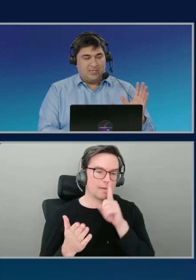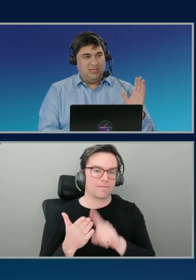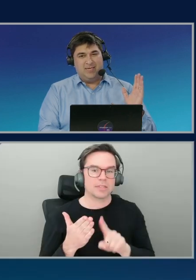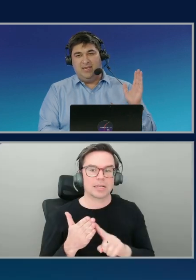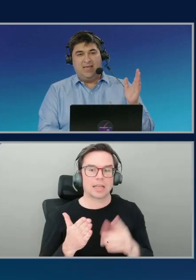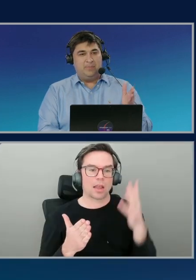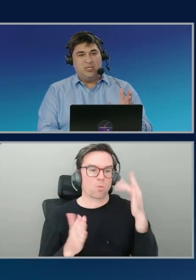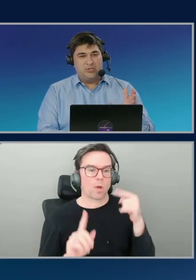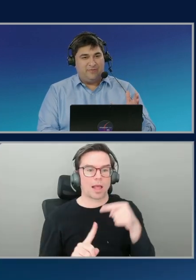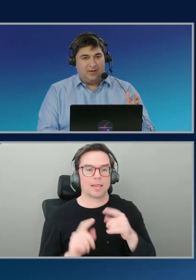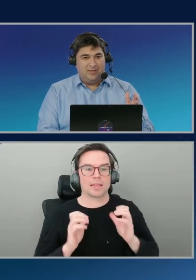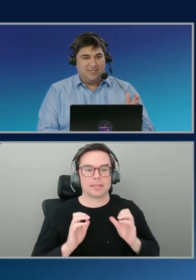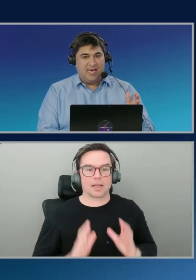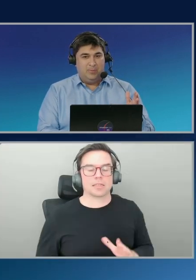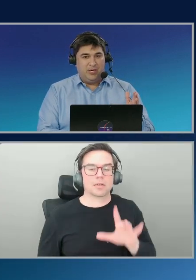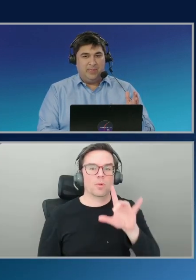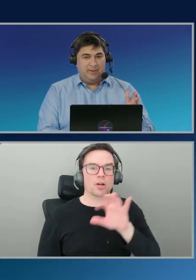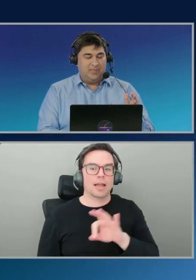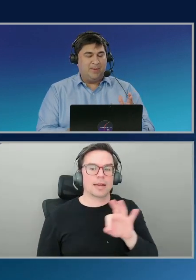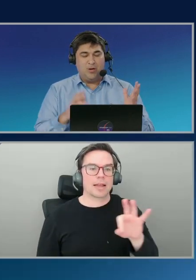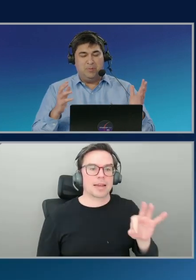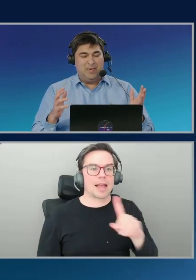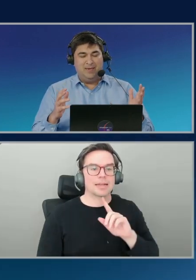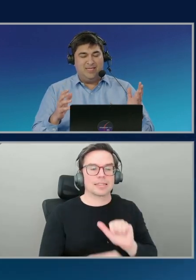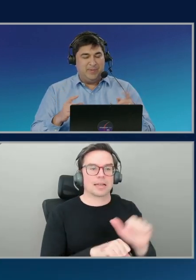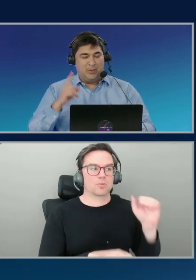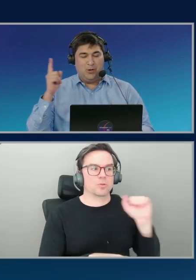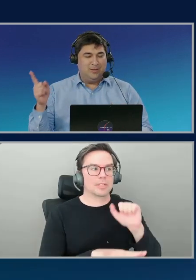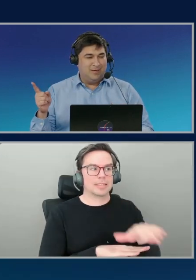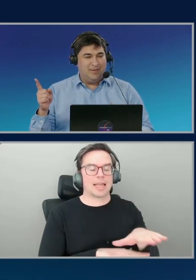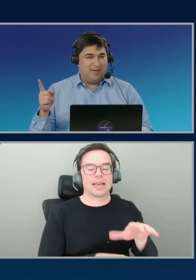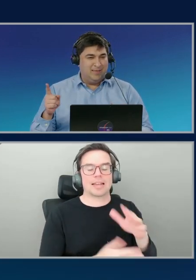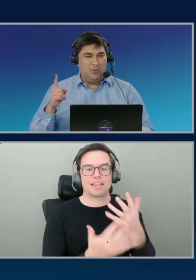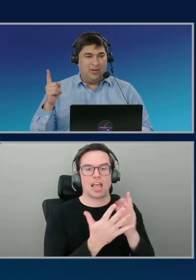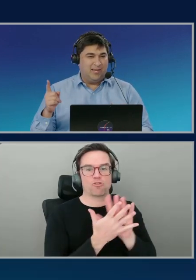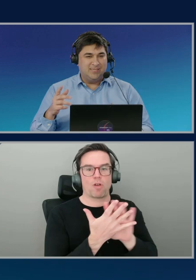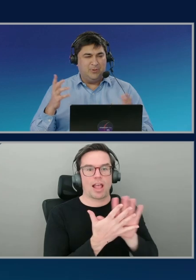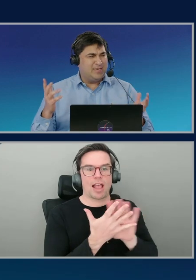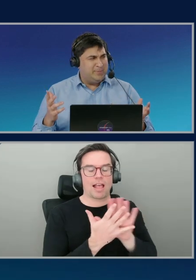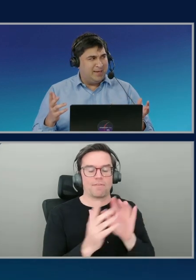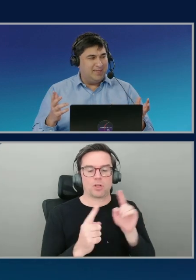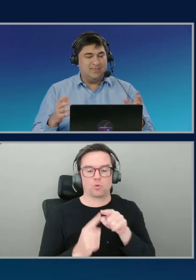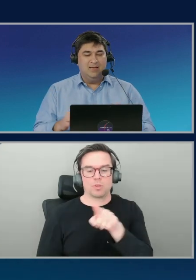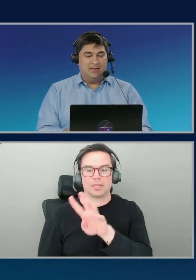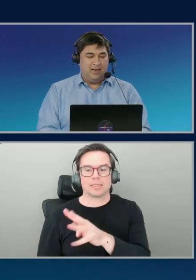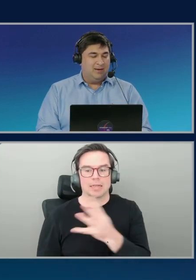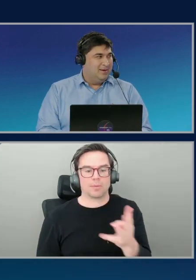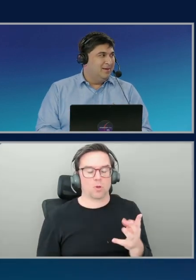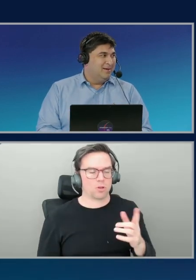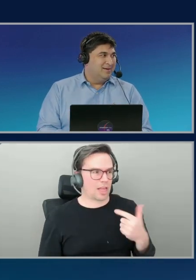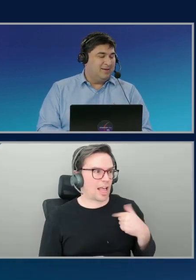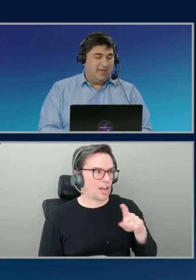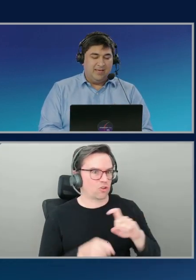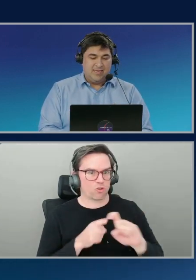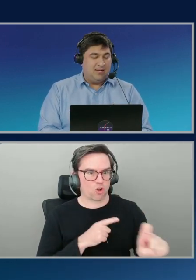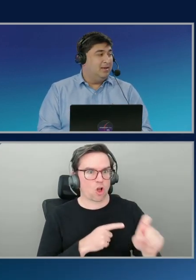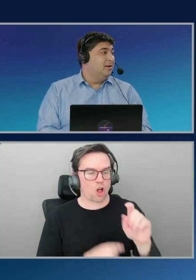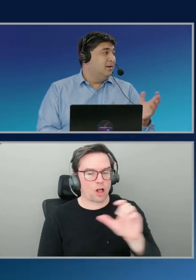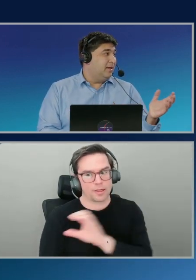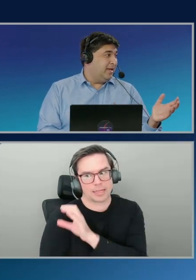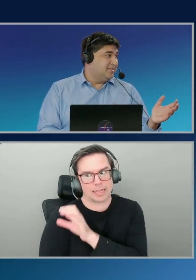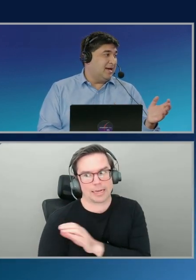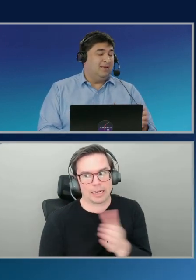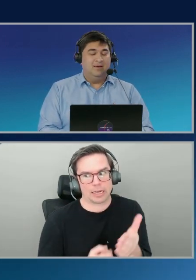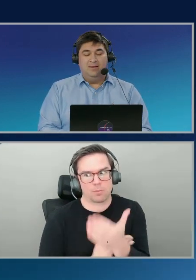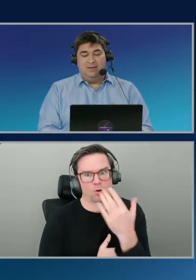is actually sending that much traffic to this DynamoDB table. That probably needs me to call the clinic in the morning and say, what's happening? That sounds like long term, right? Like I would